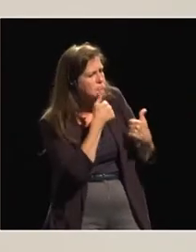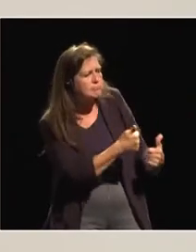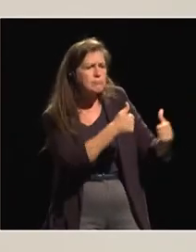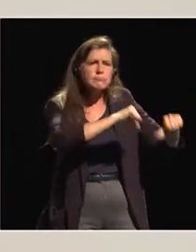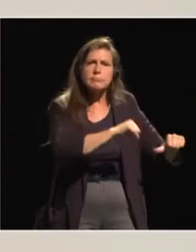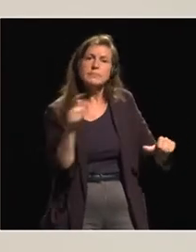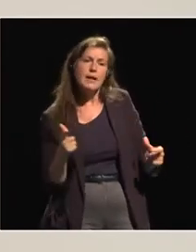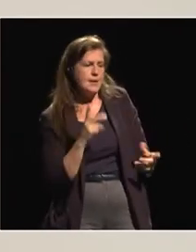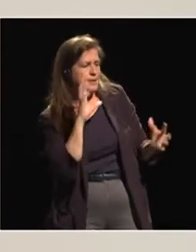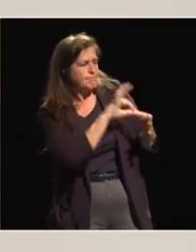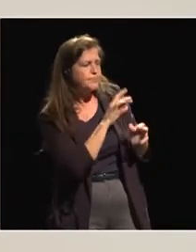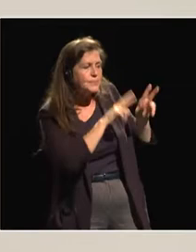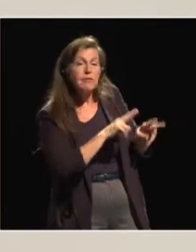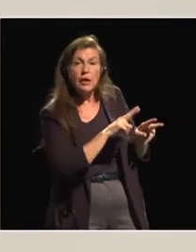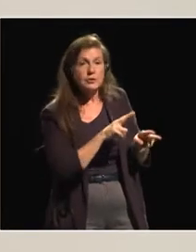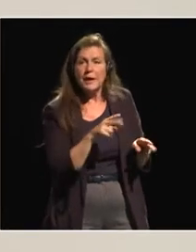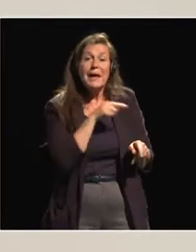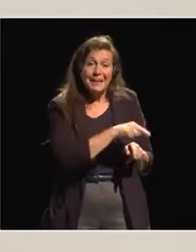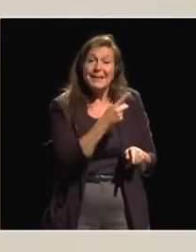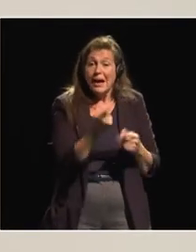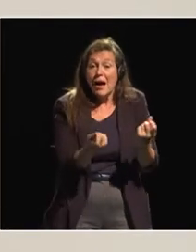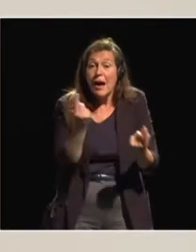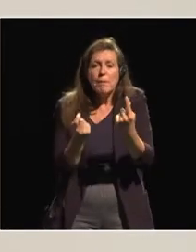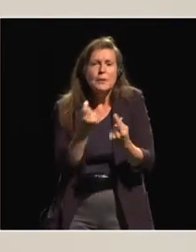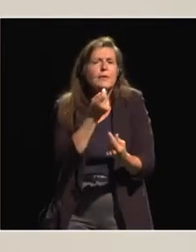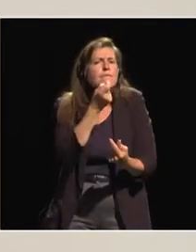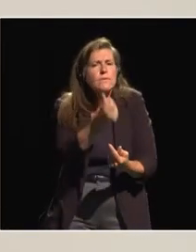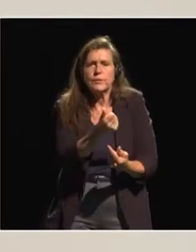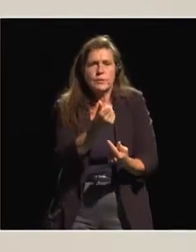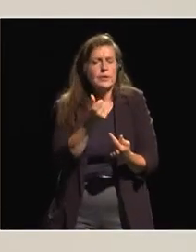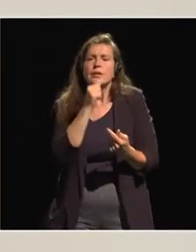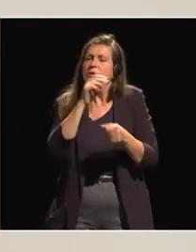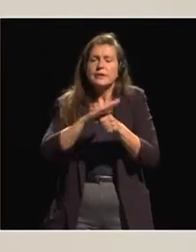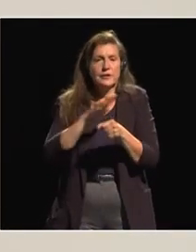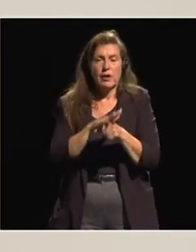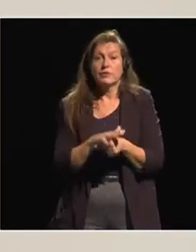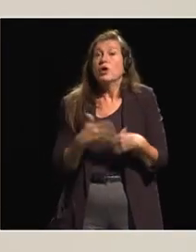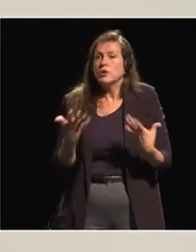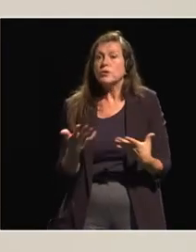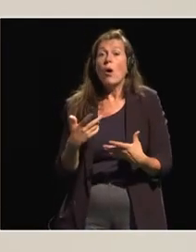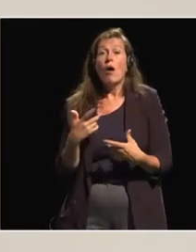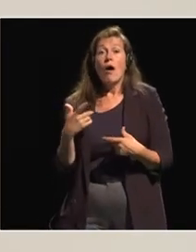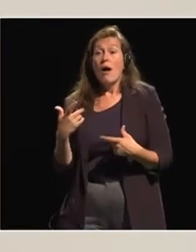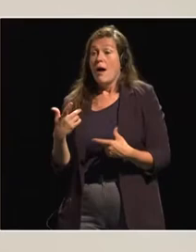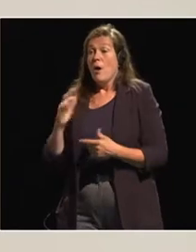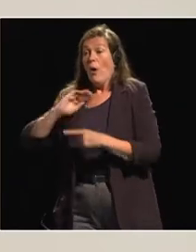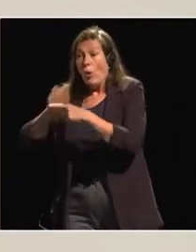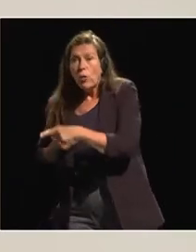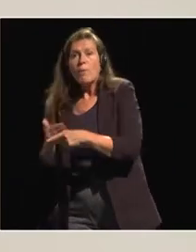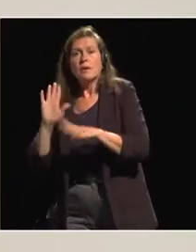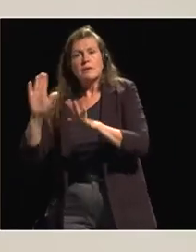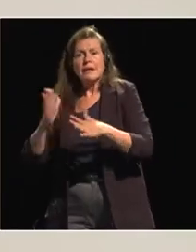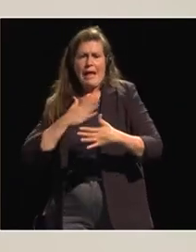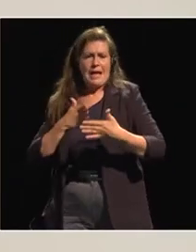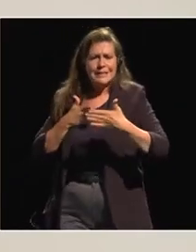not enough. If we really want to talk about the challenges women have to face, it